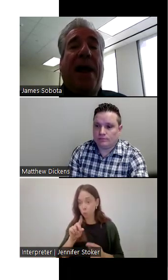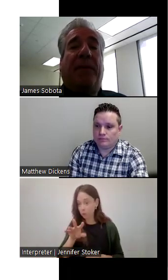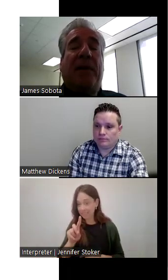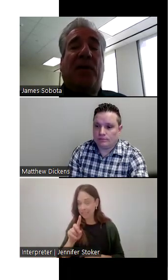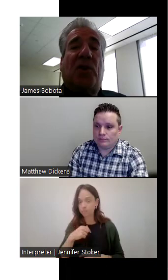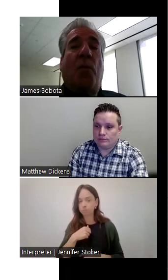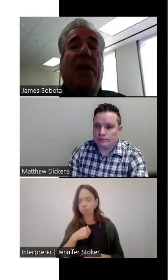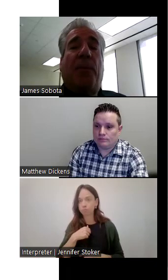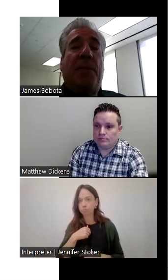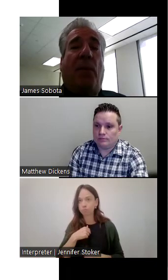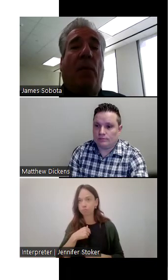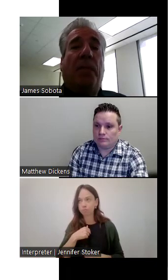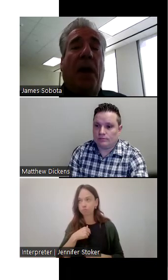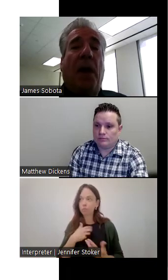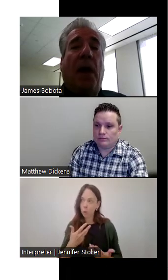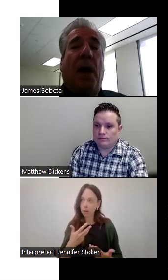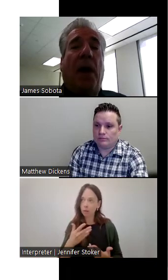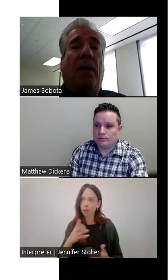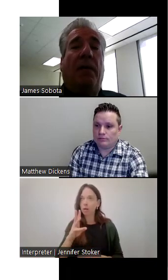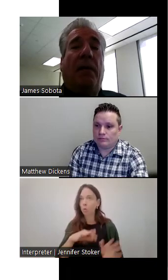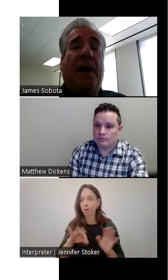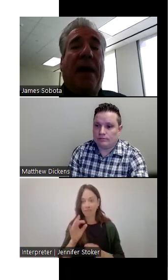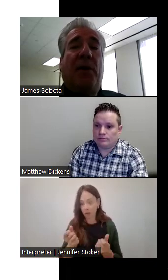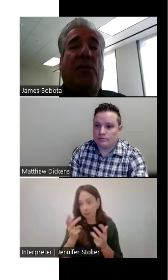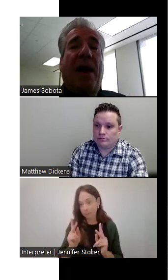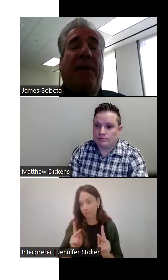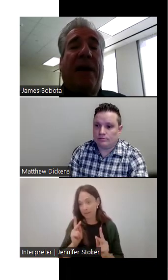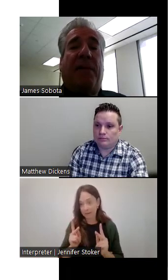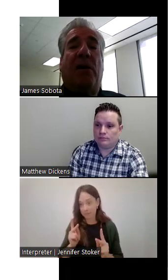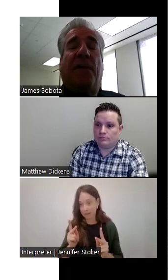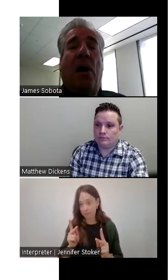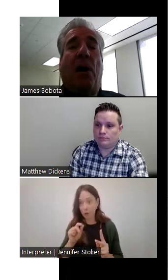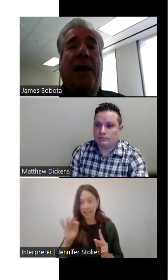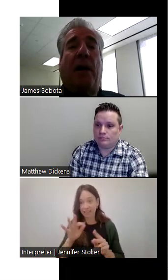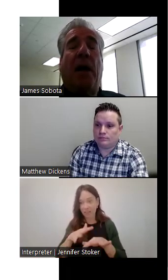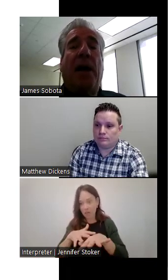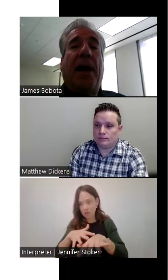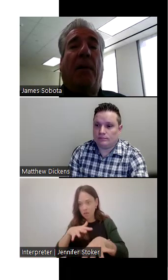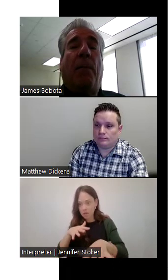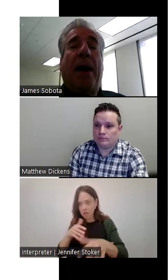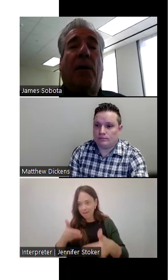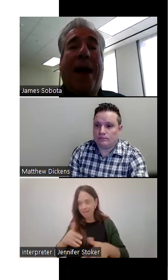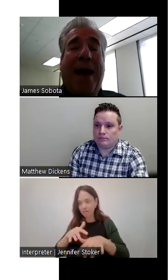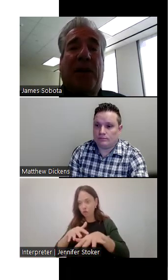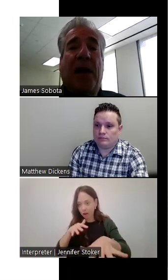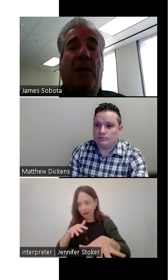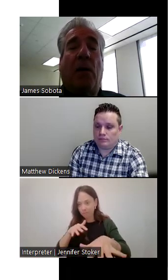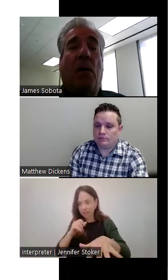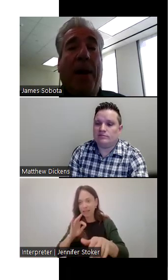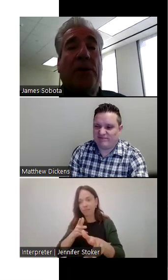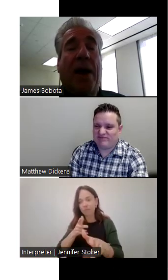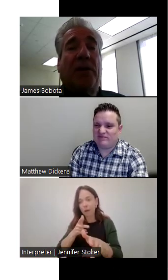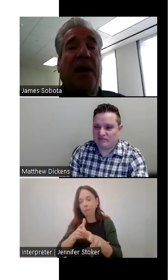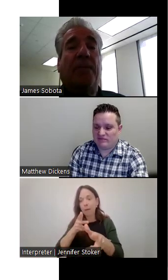what we found out that so many people, uh, in heavy traffic, uh, in they're involved in a, in a minor accident